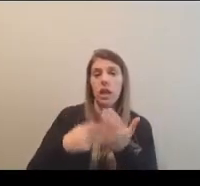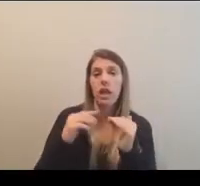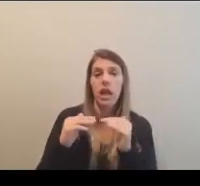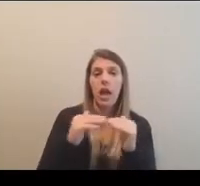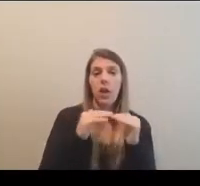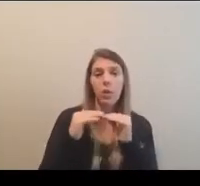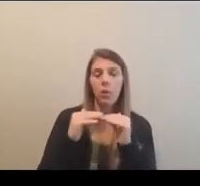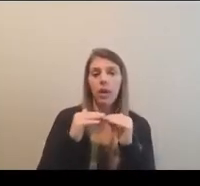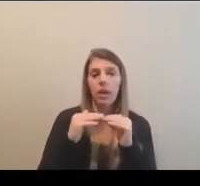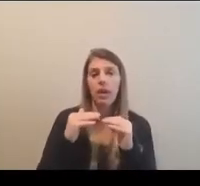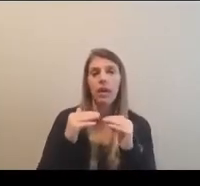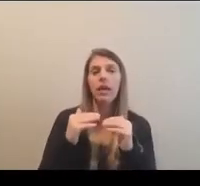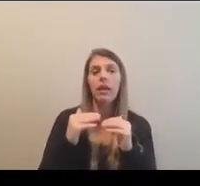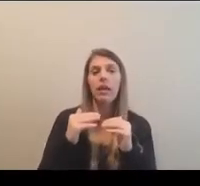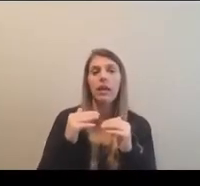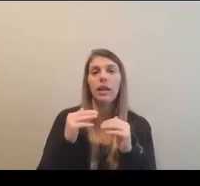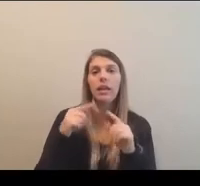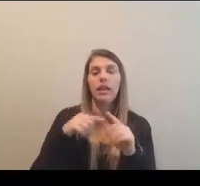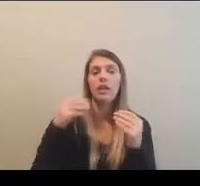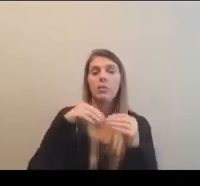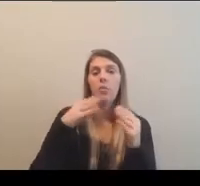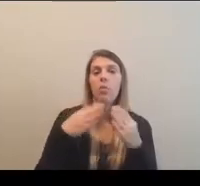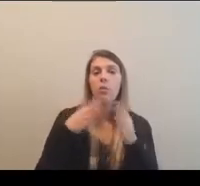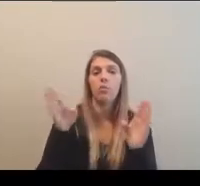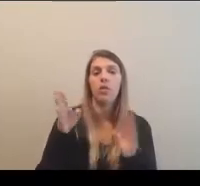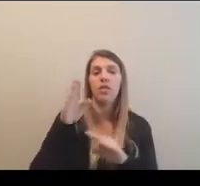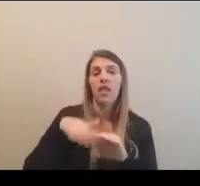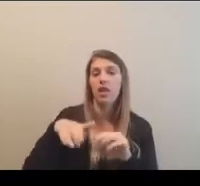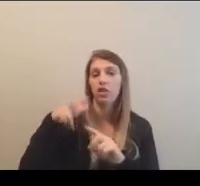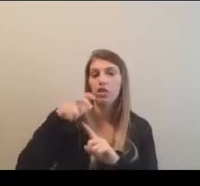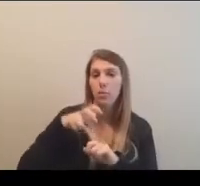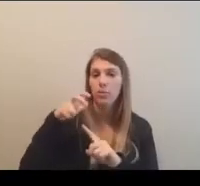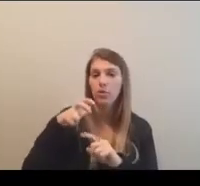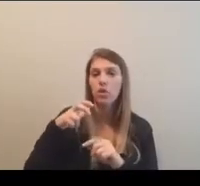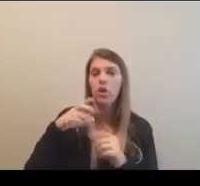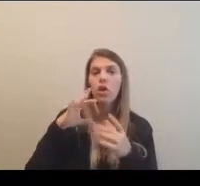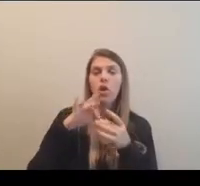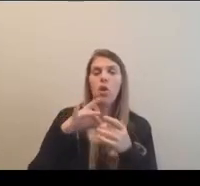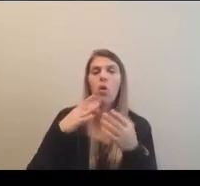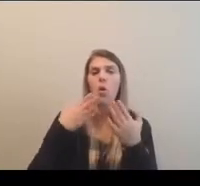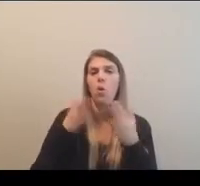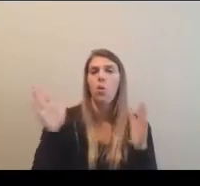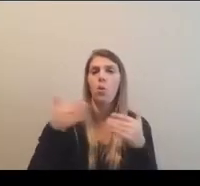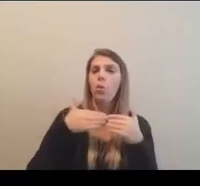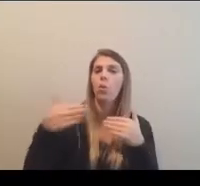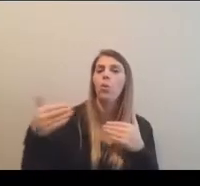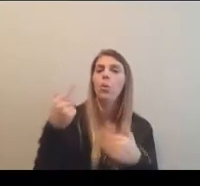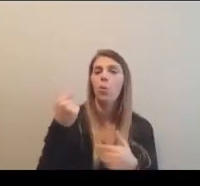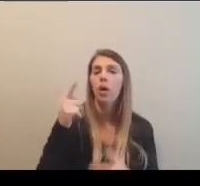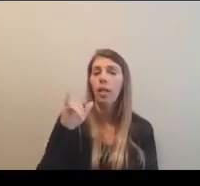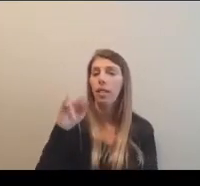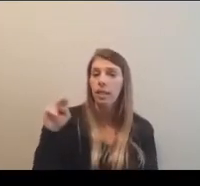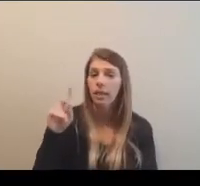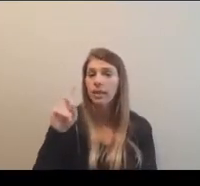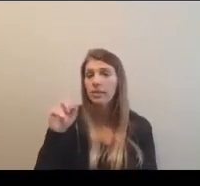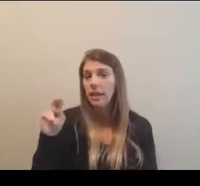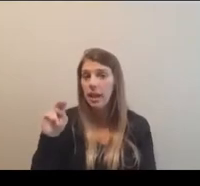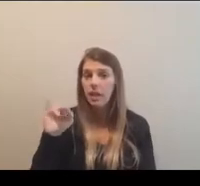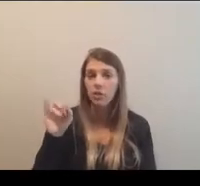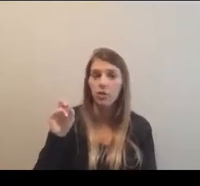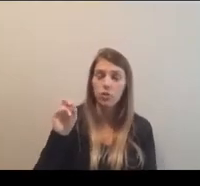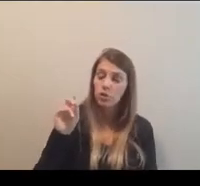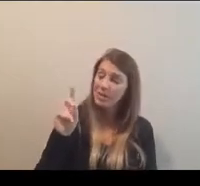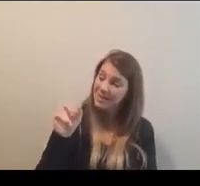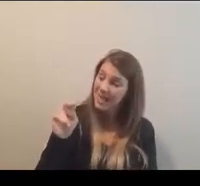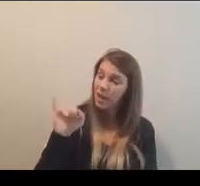initiatives that are even broader than championships to talk about kind of an overall way forward, Lynn, Dan, Joni, anything else that you'd